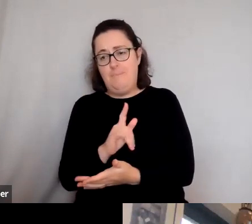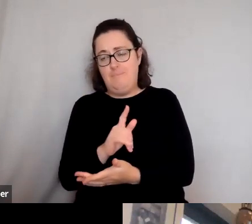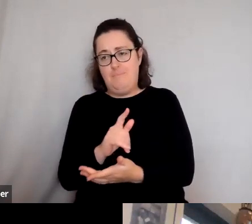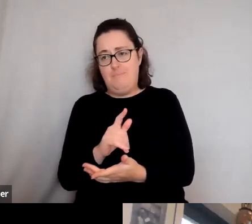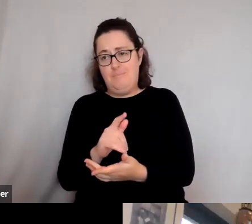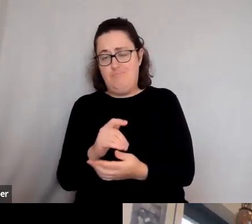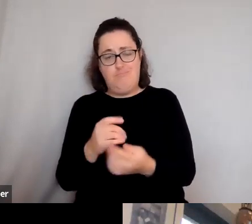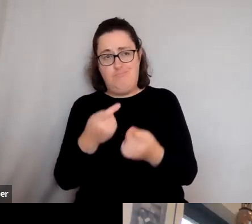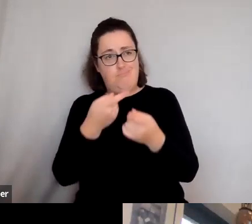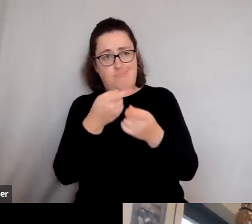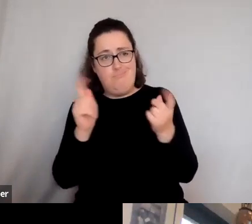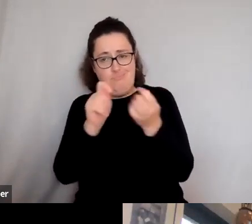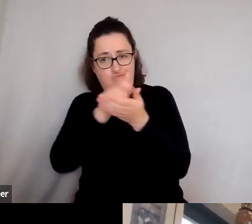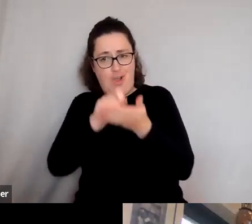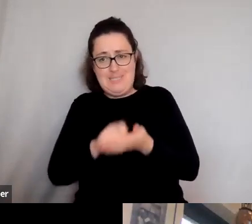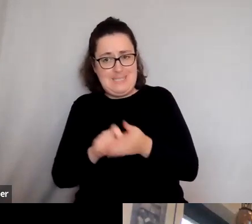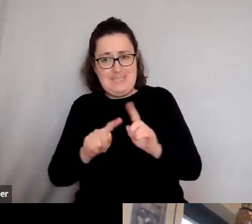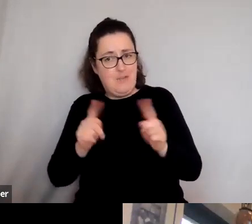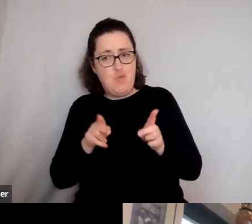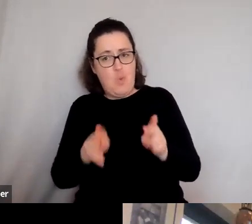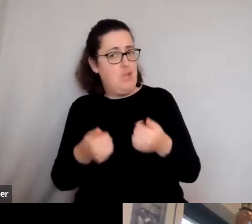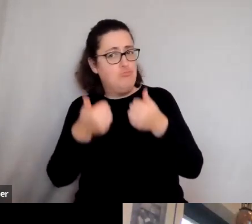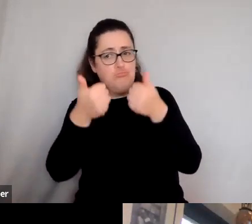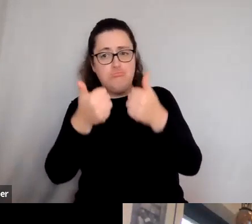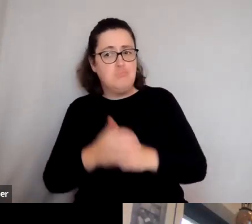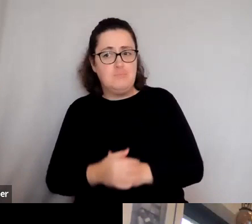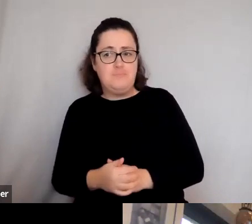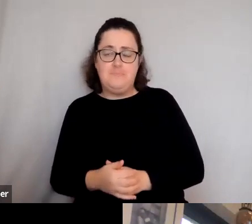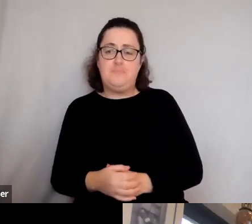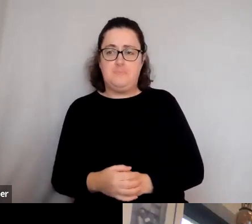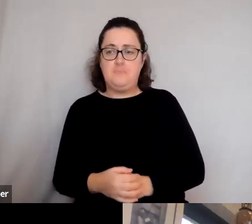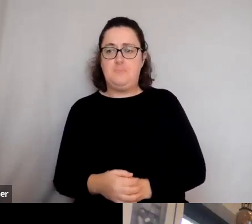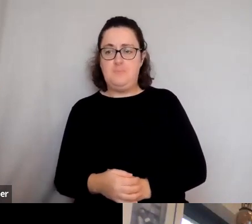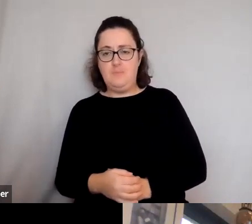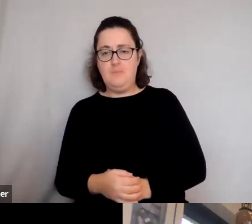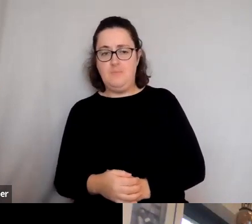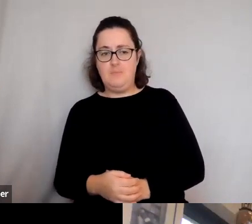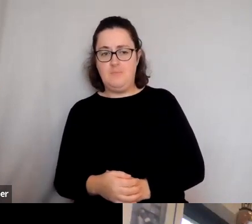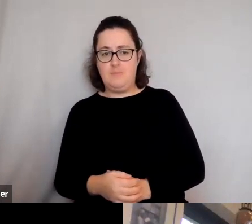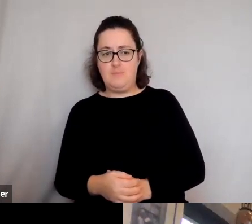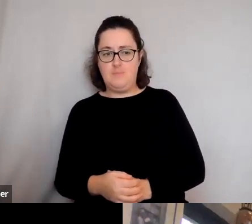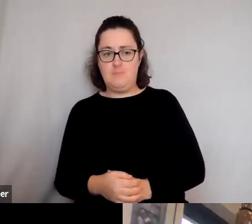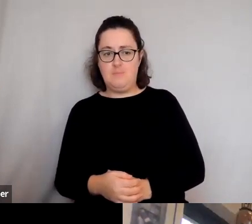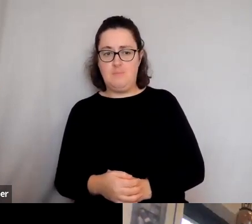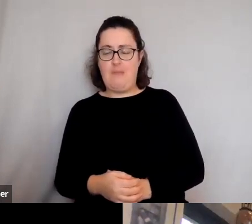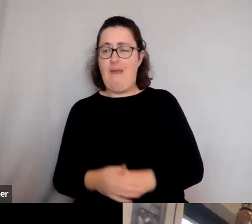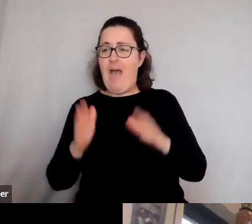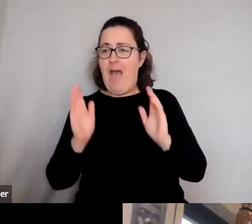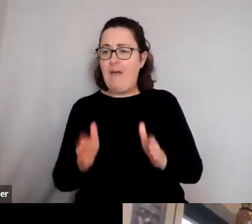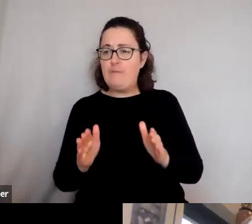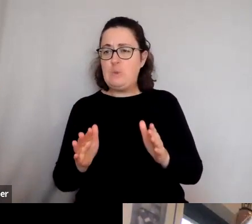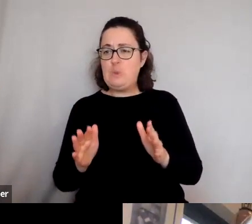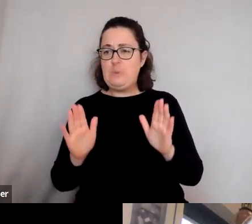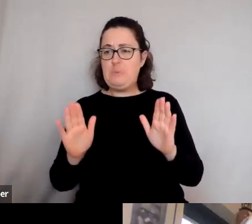you know, great. And it's, it's not all, it doesn't all have to be really high, high,